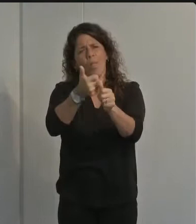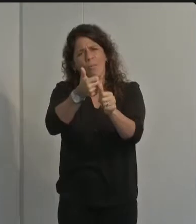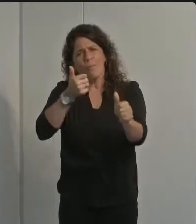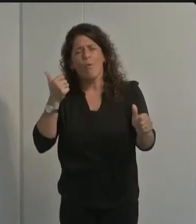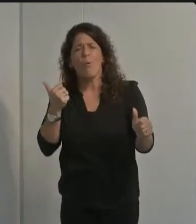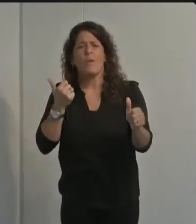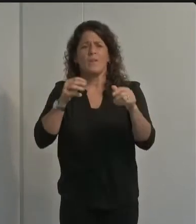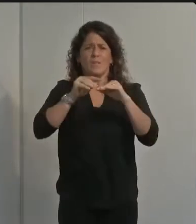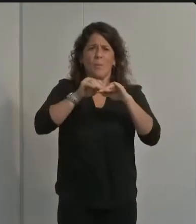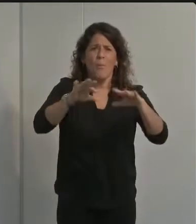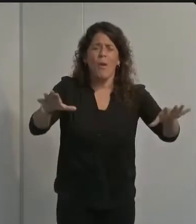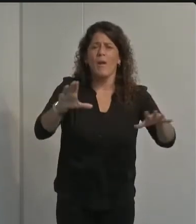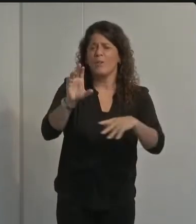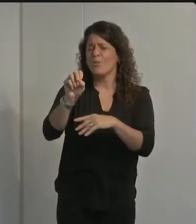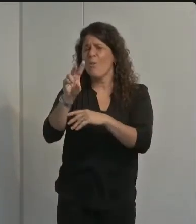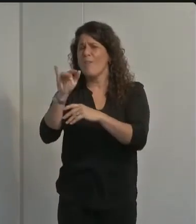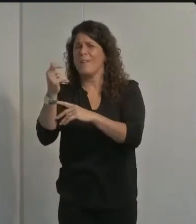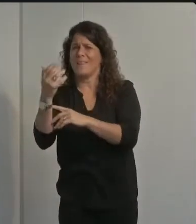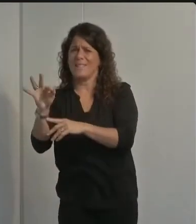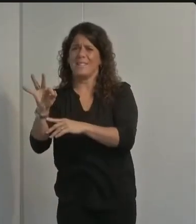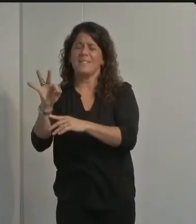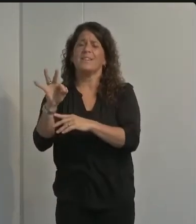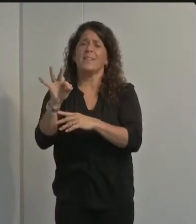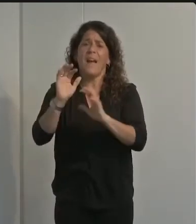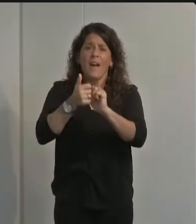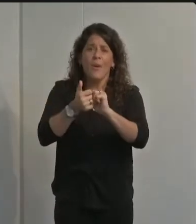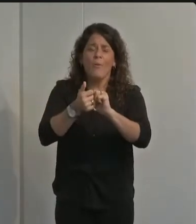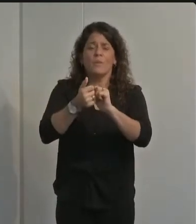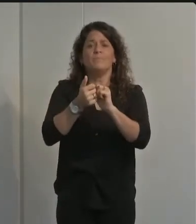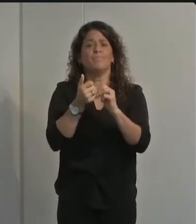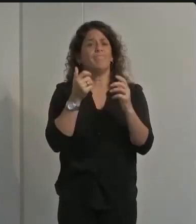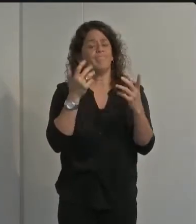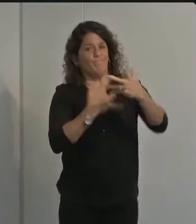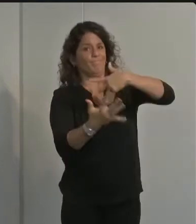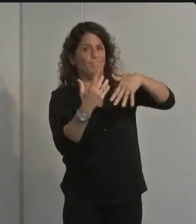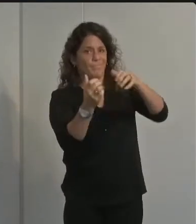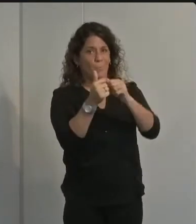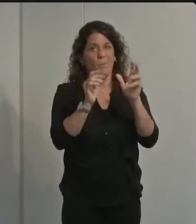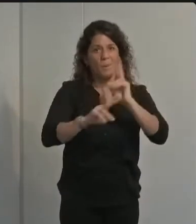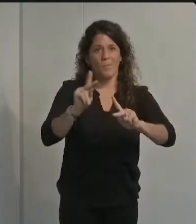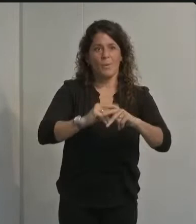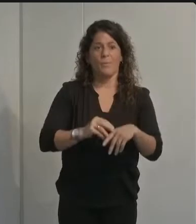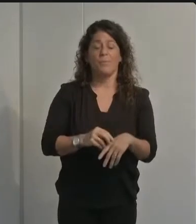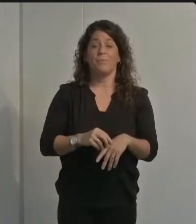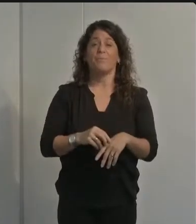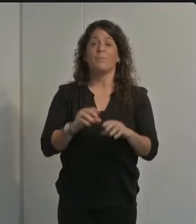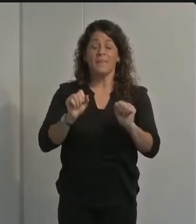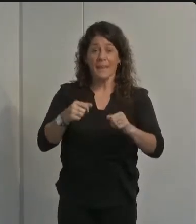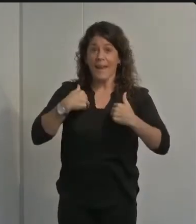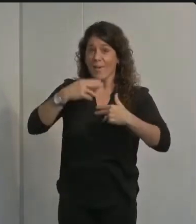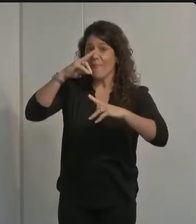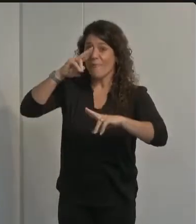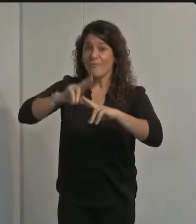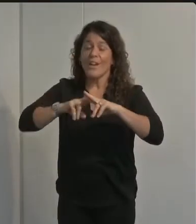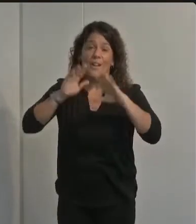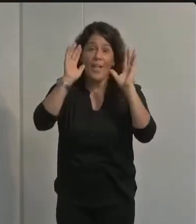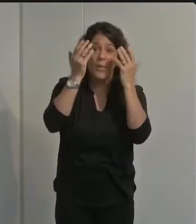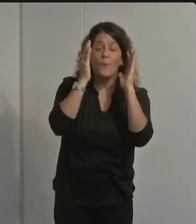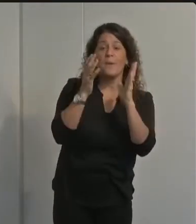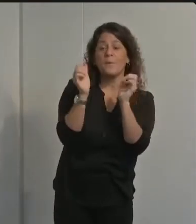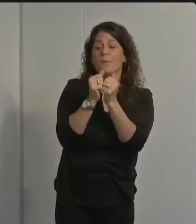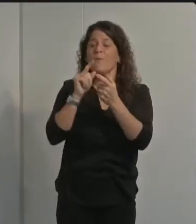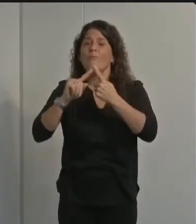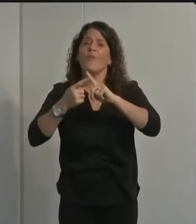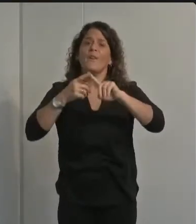virus through irresponsible behavior there are many creative ways to have fun on halloween without exposing yourself and family members